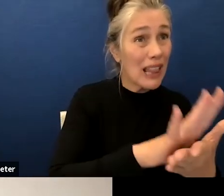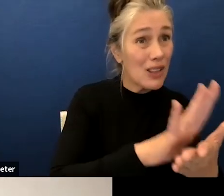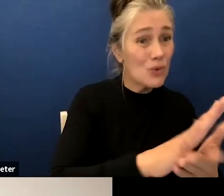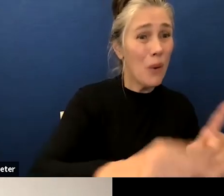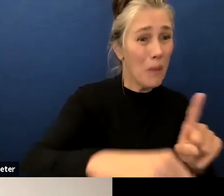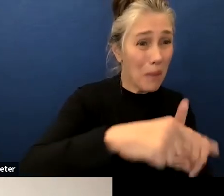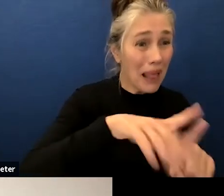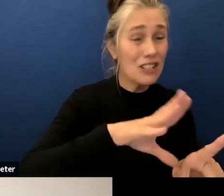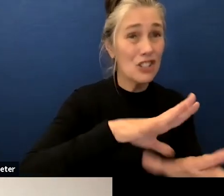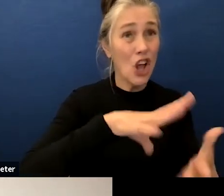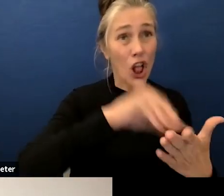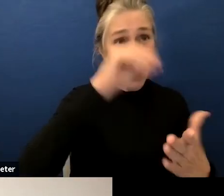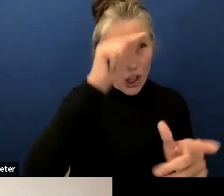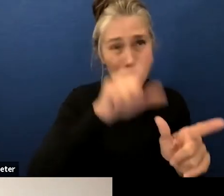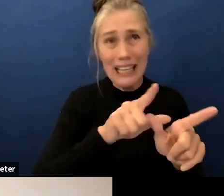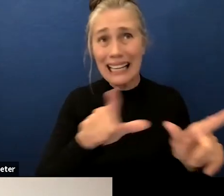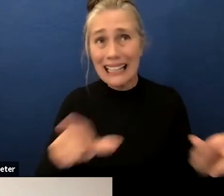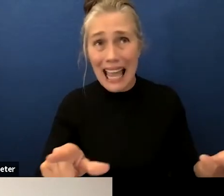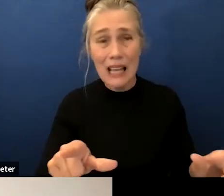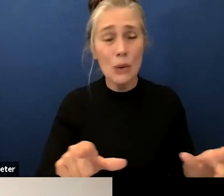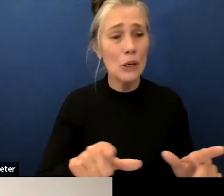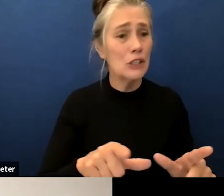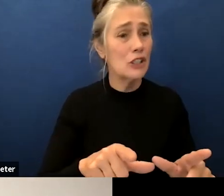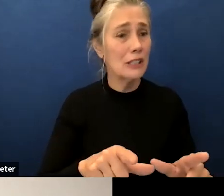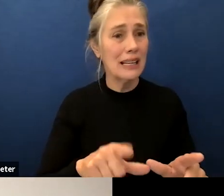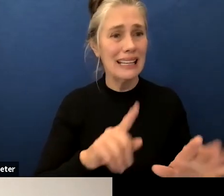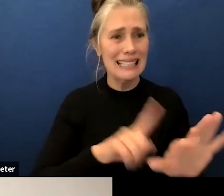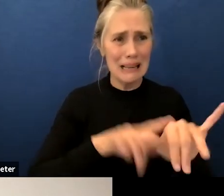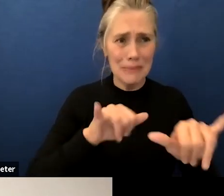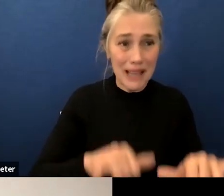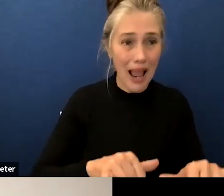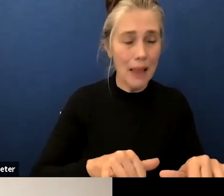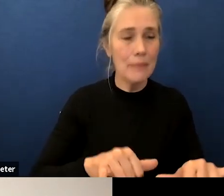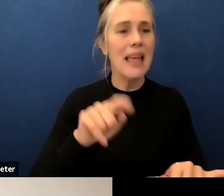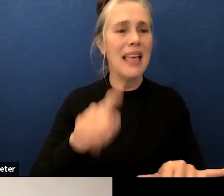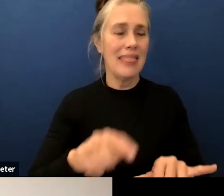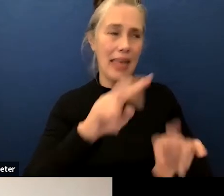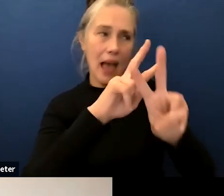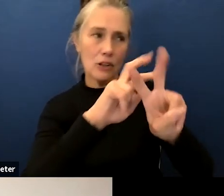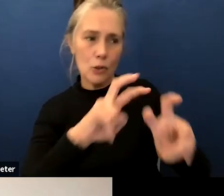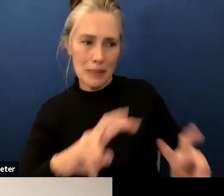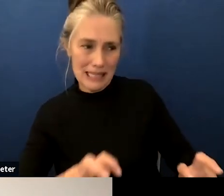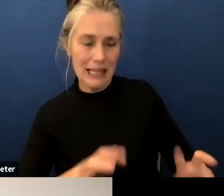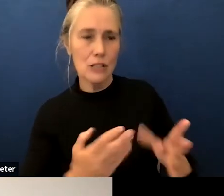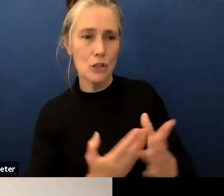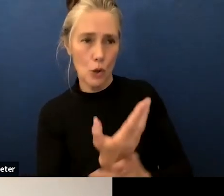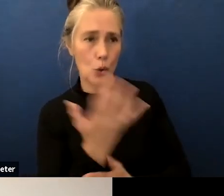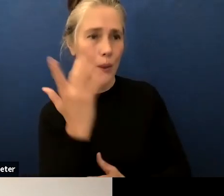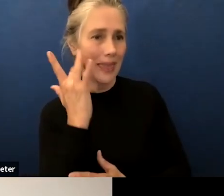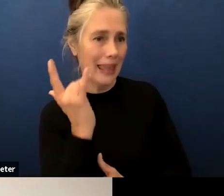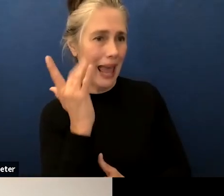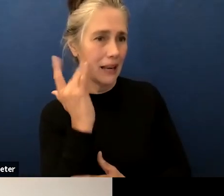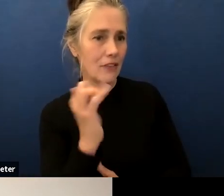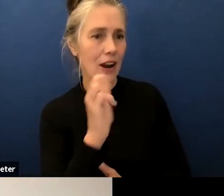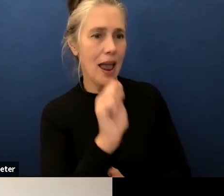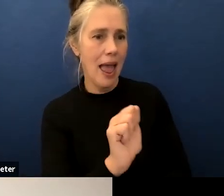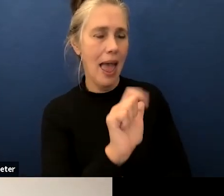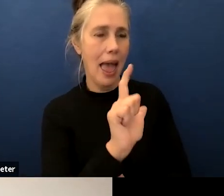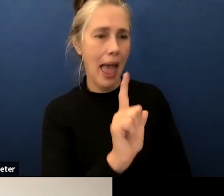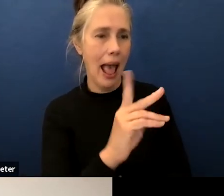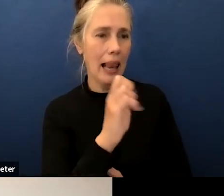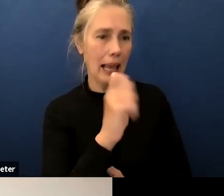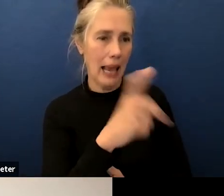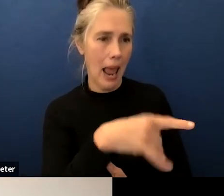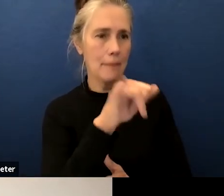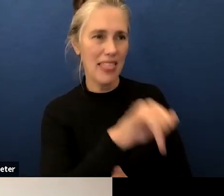with the english language proficiency assessment for california assessment or the alpac which